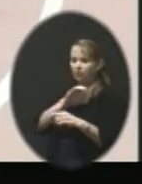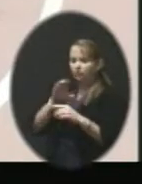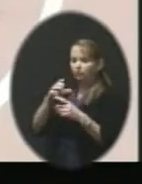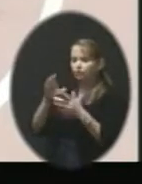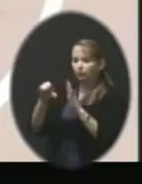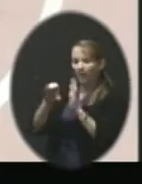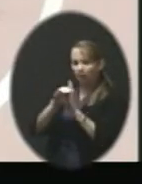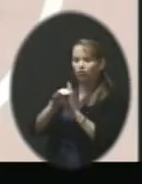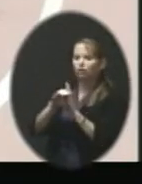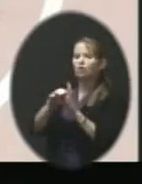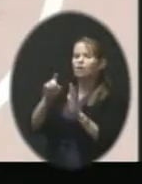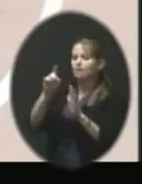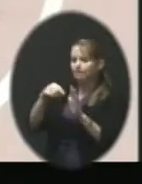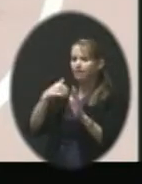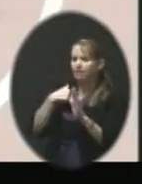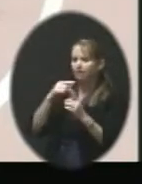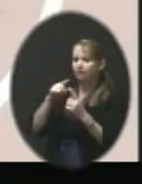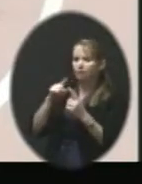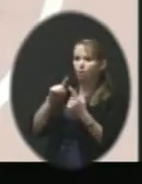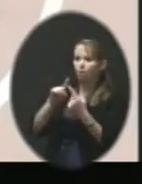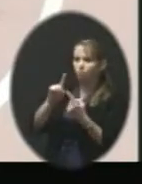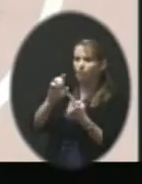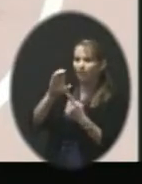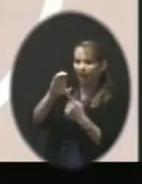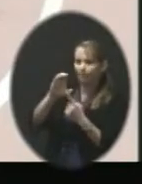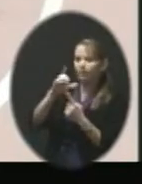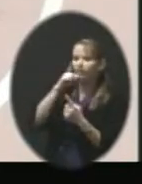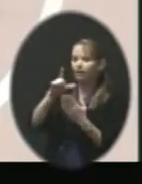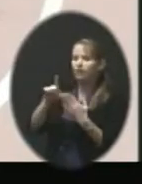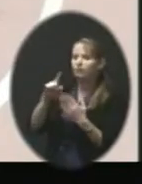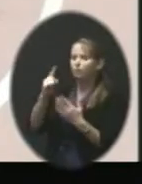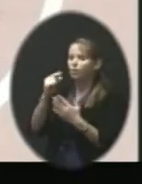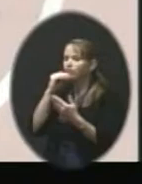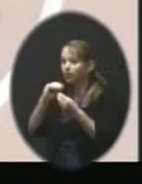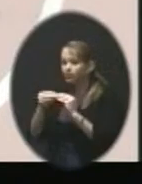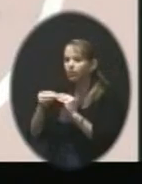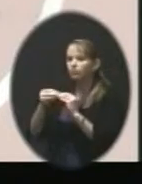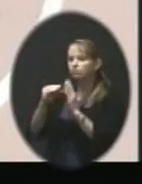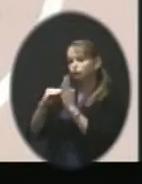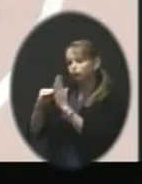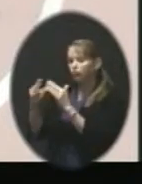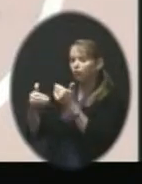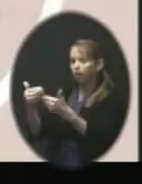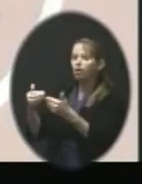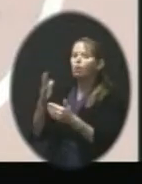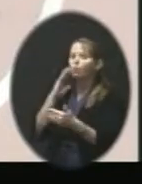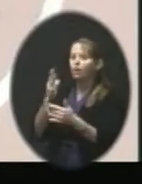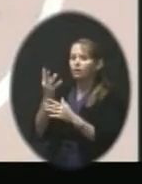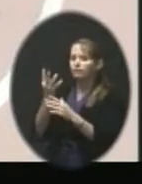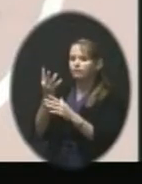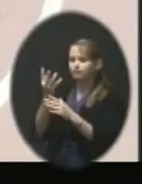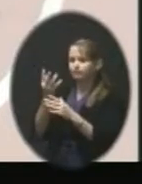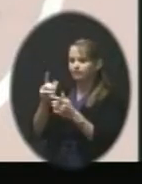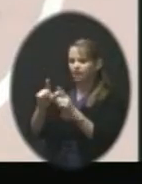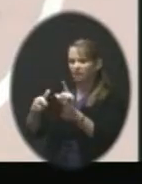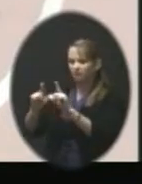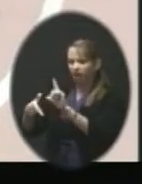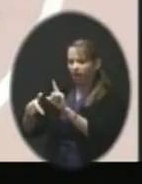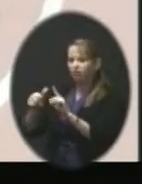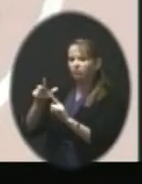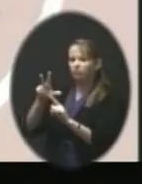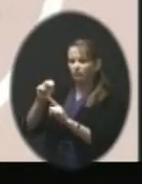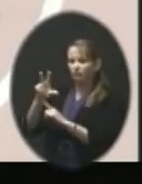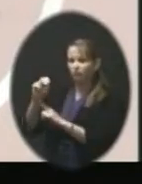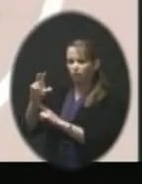it, has to have a number in it, so it's a pretty high secure password, it expires every 30 days. We kind of take that from what the auditors